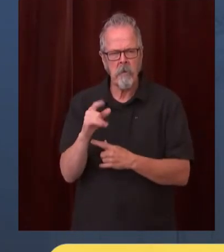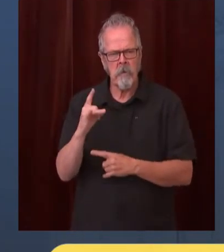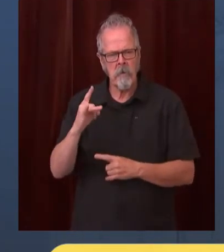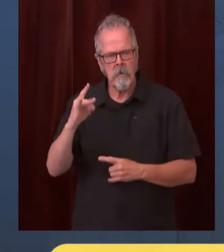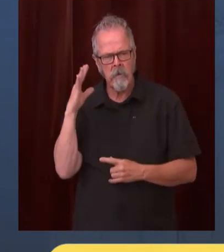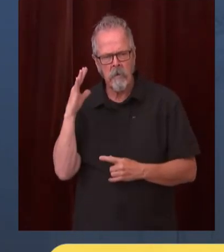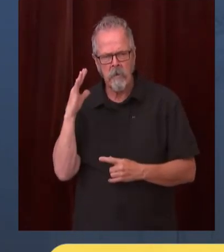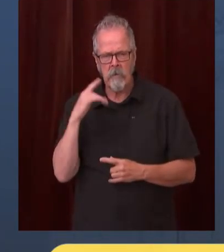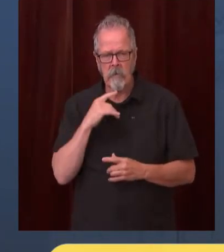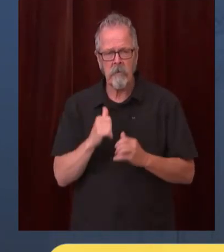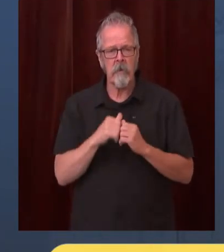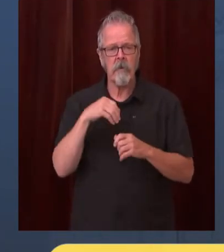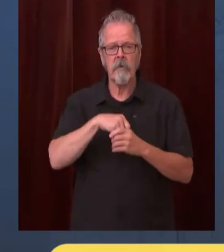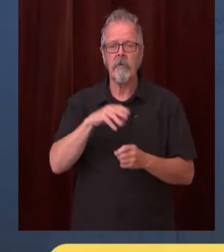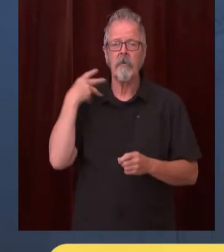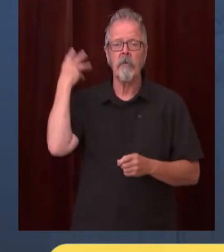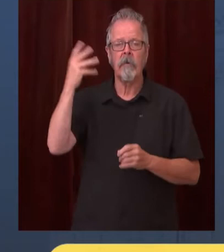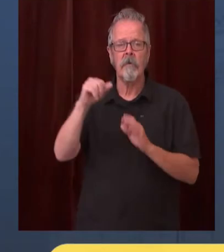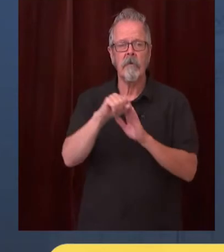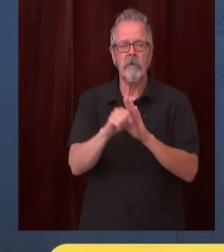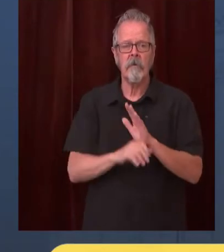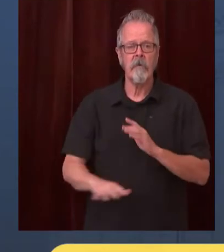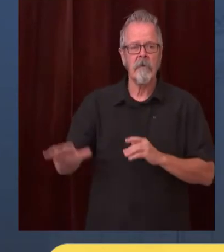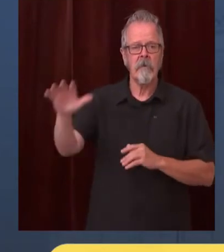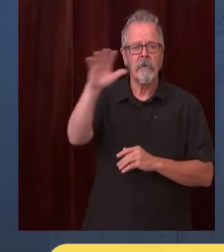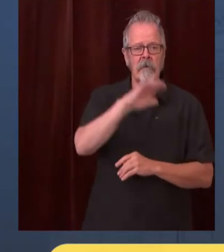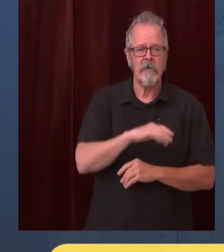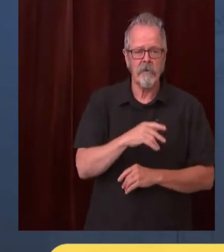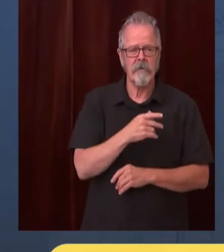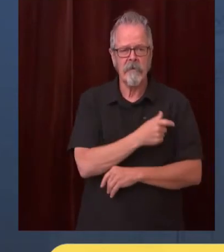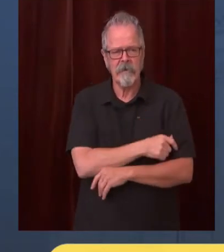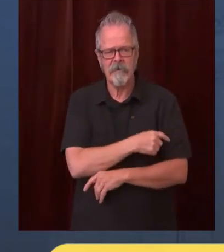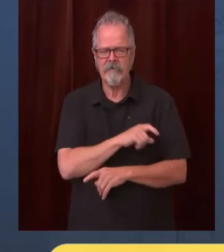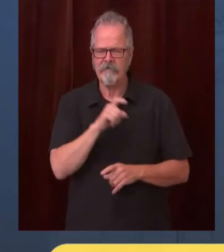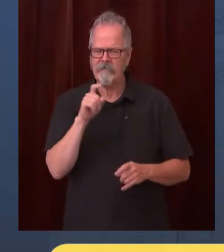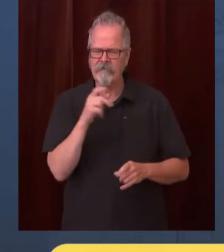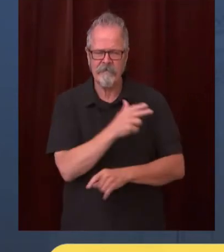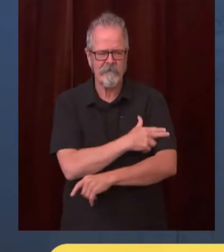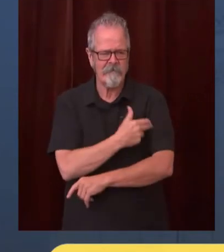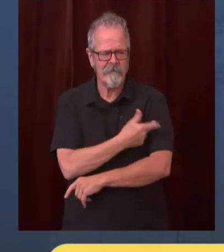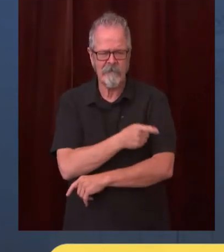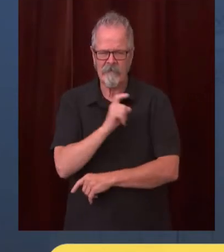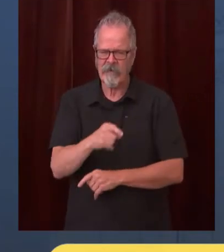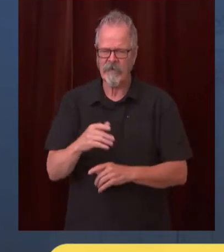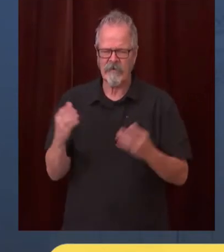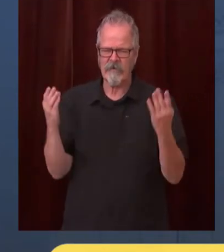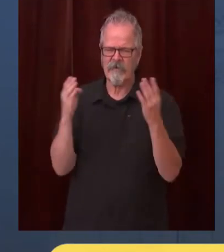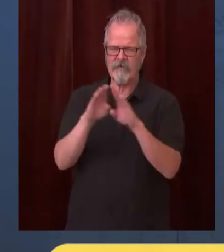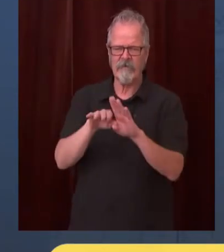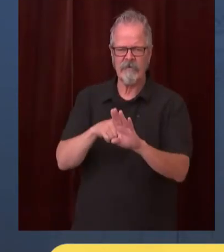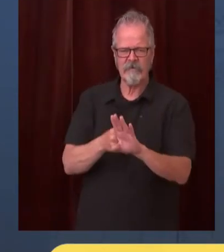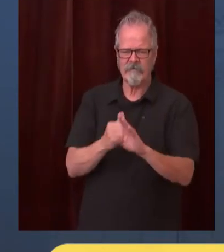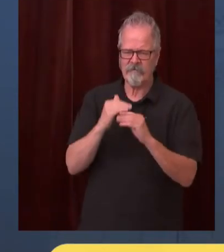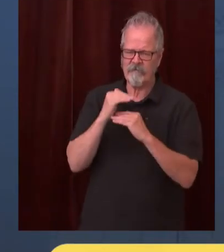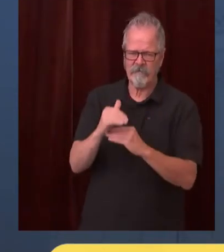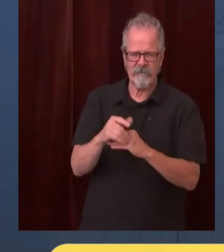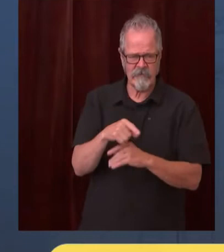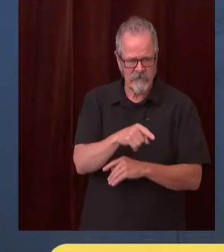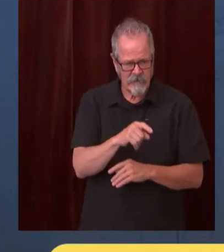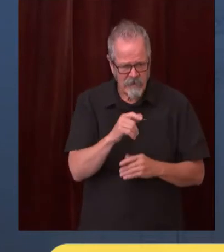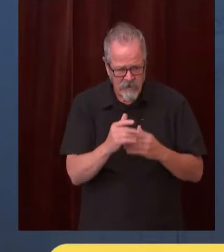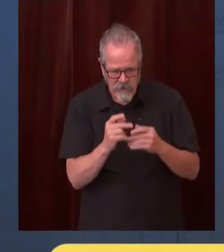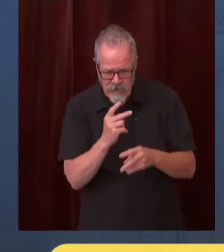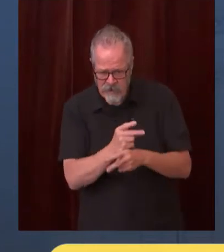procedures because they're so jammed with covet patients this is not acceptable to us